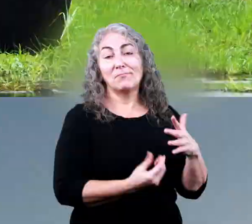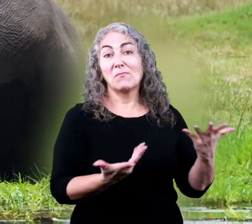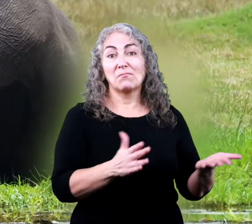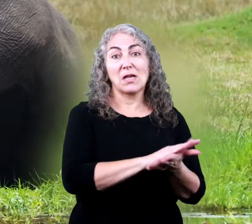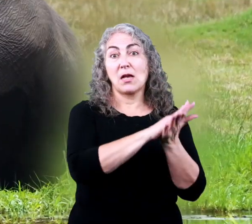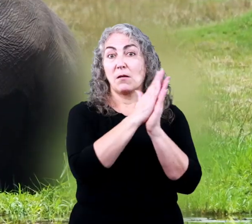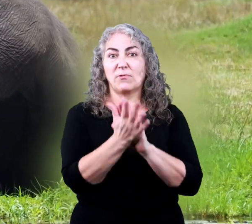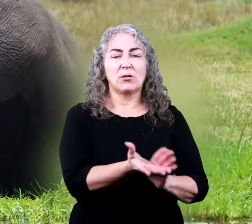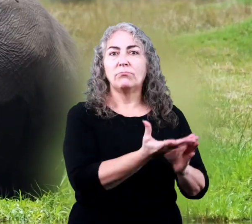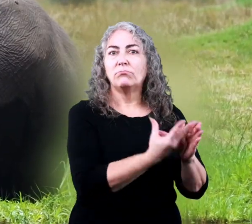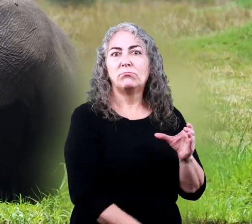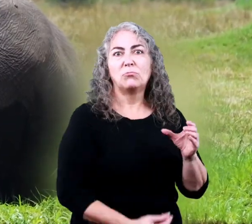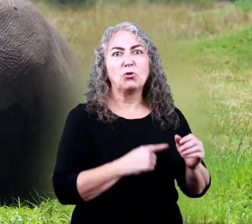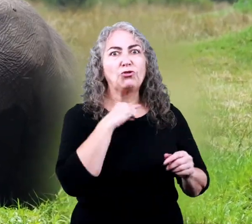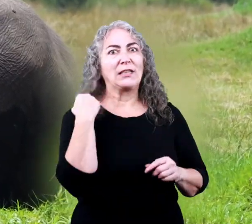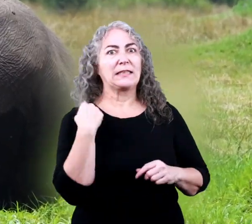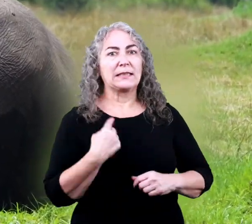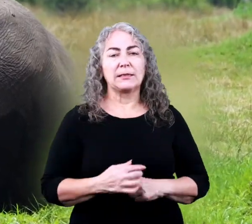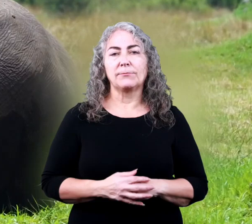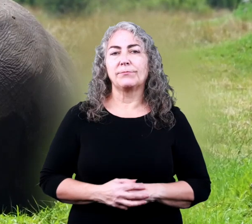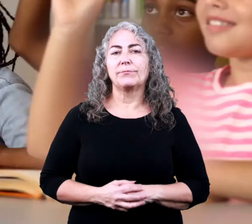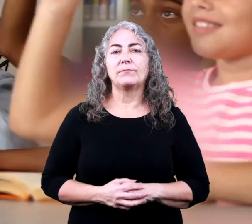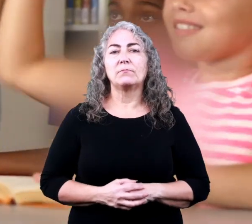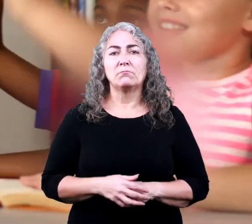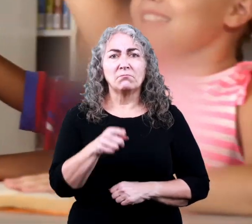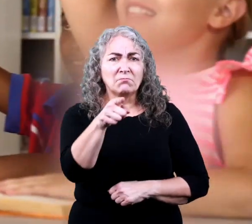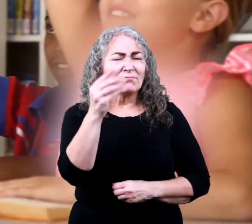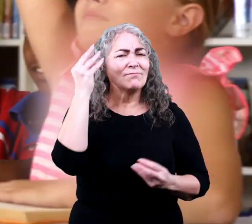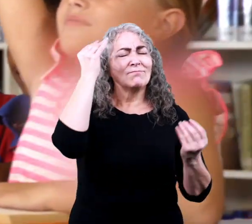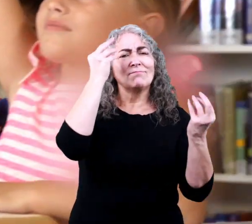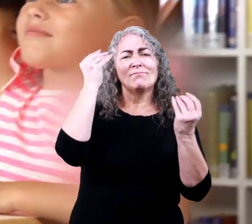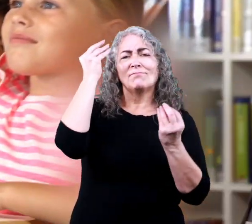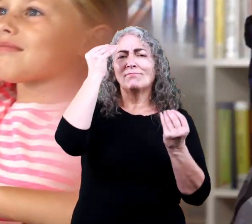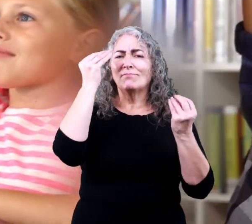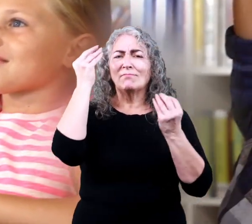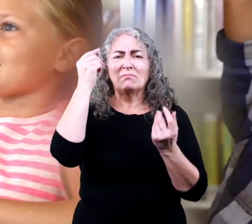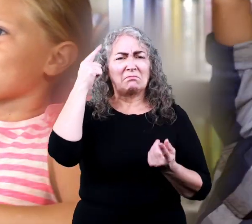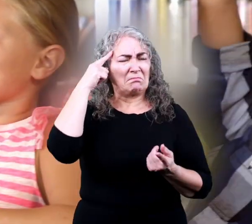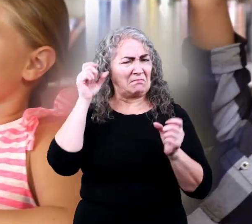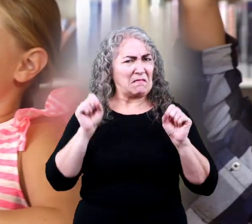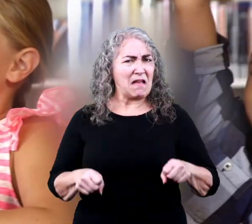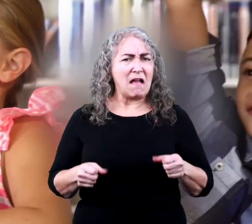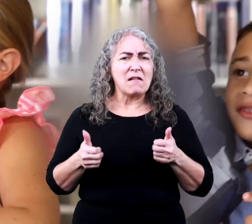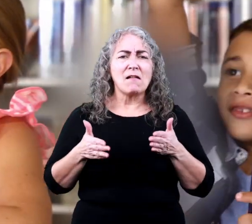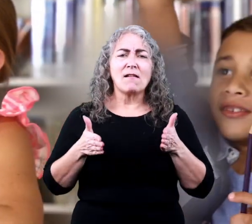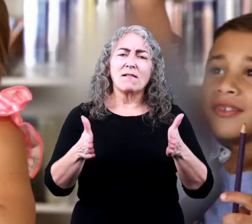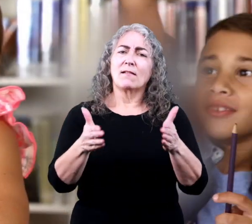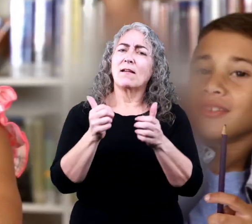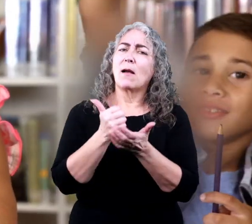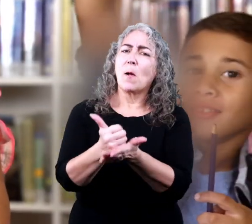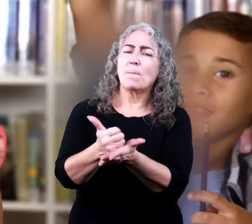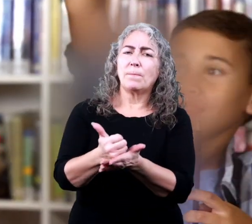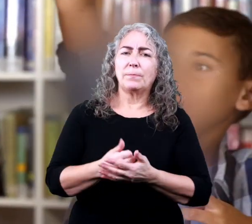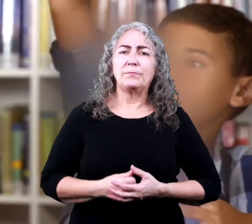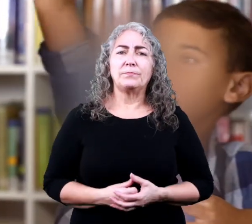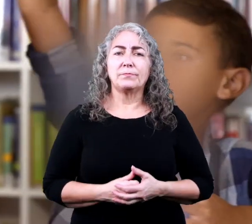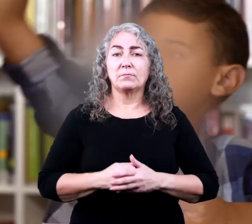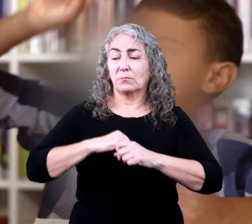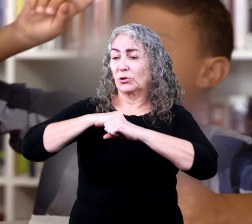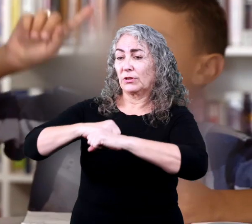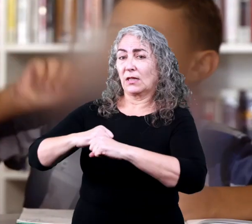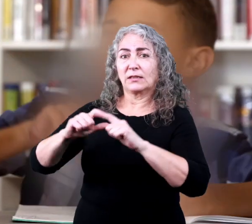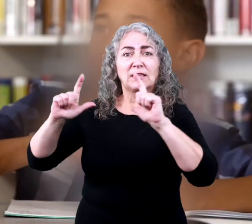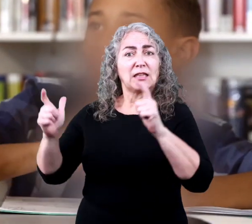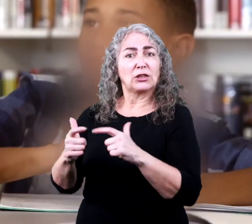at the risk of becoming extinct extinct you might be thinking are there some ways that i can help